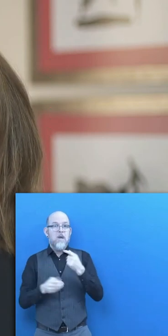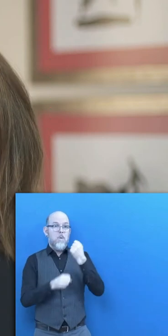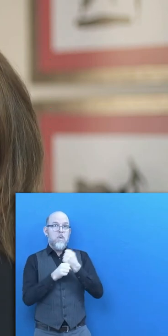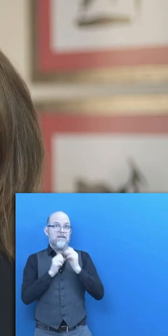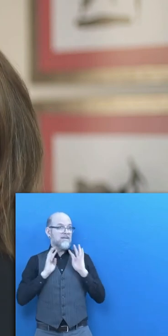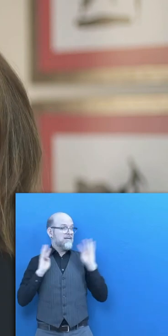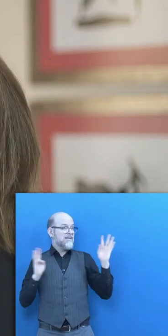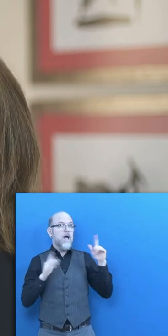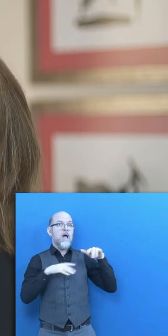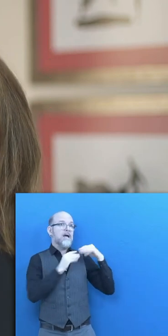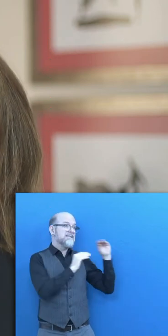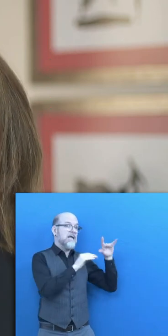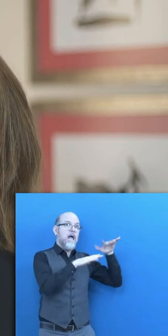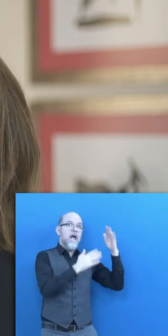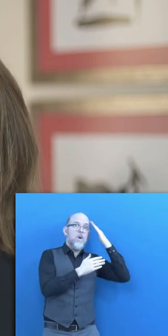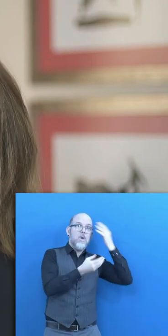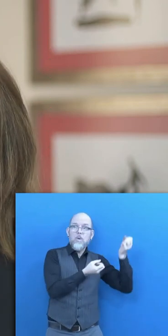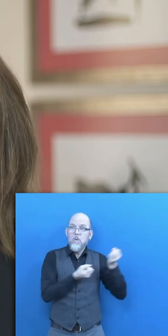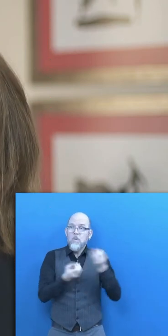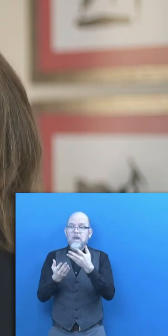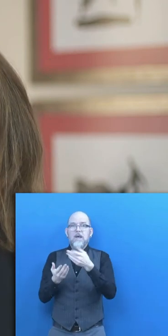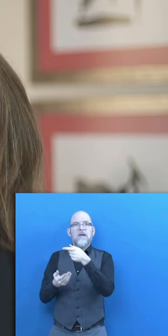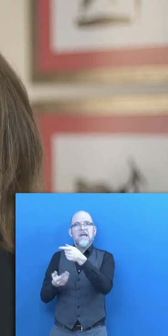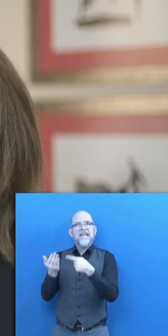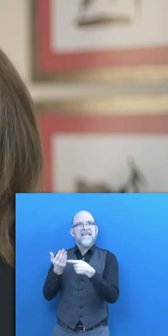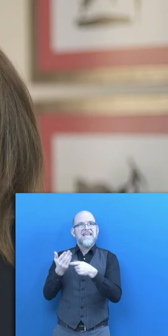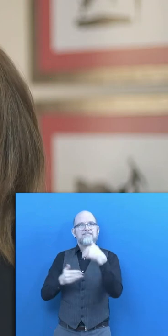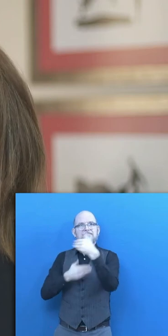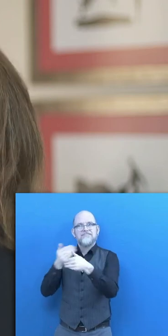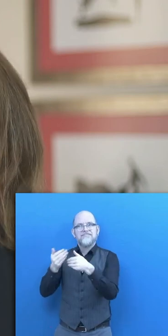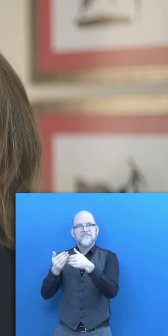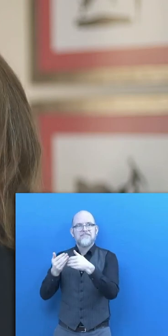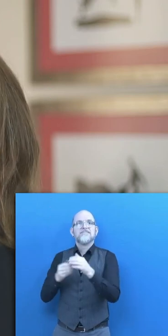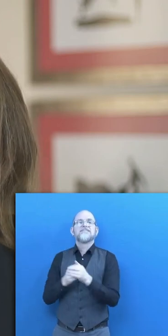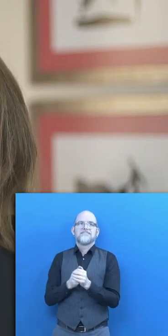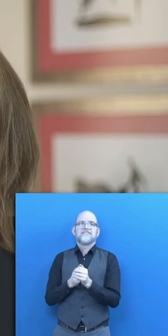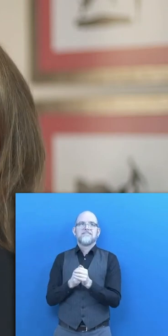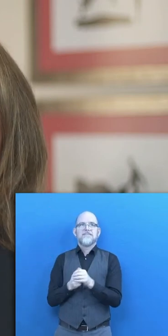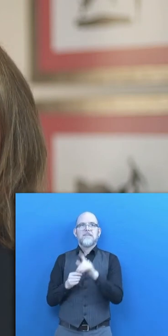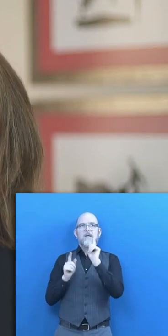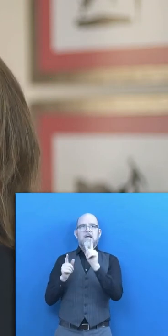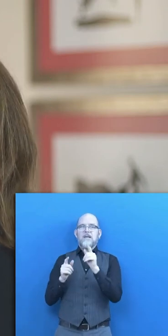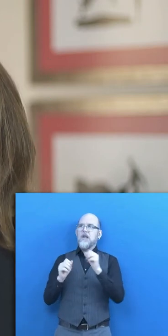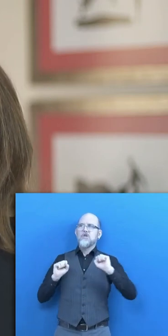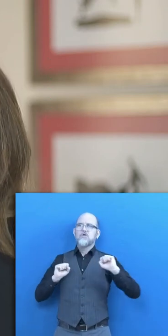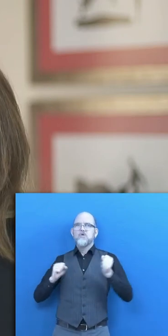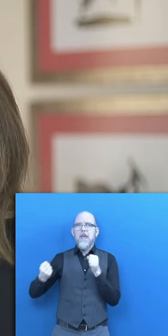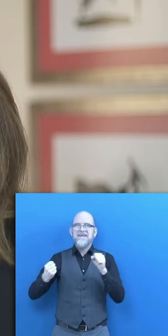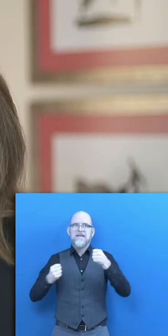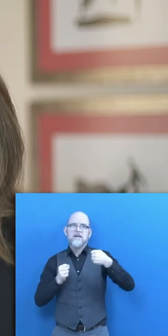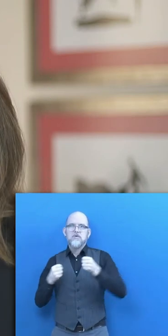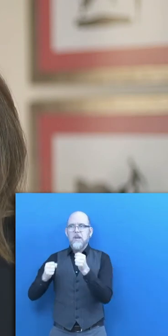constantly and acquiring new technological competencies to respond to these dynamic